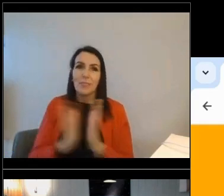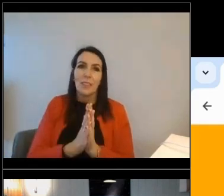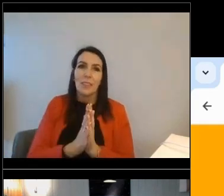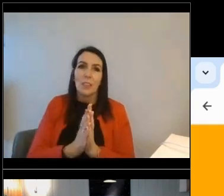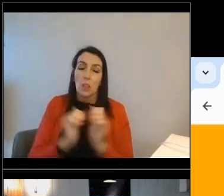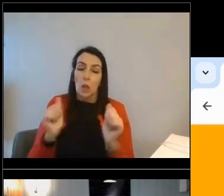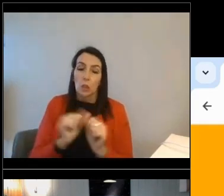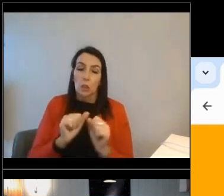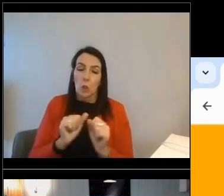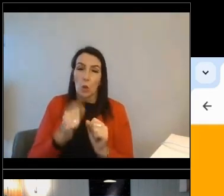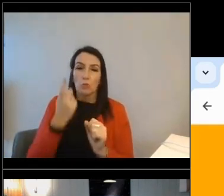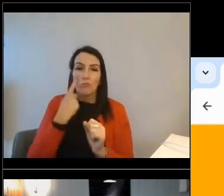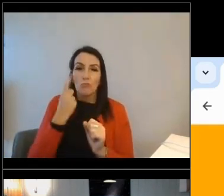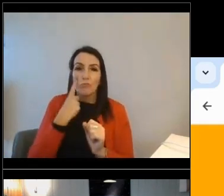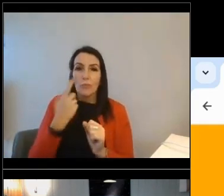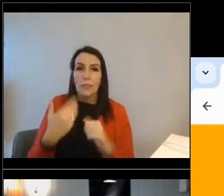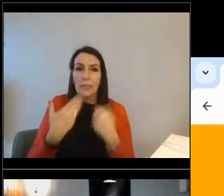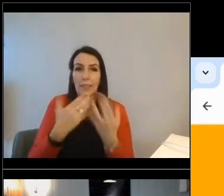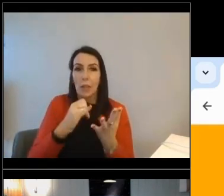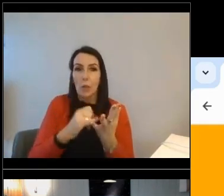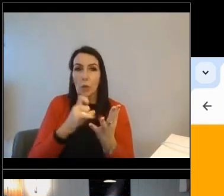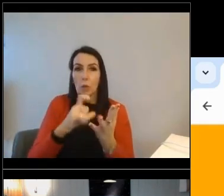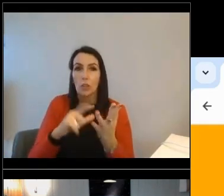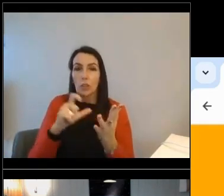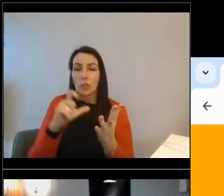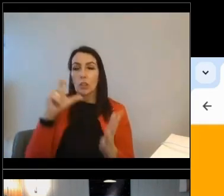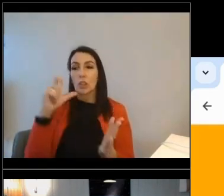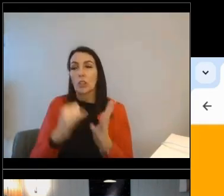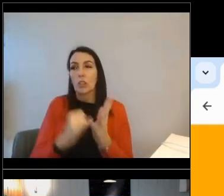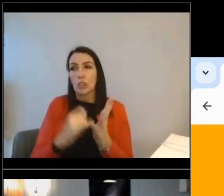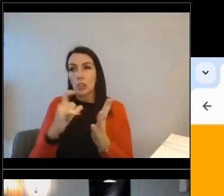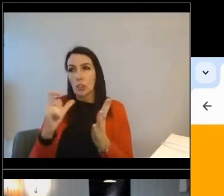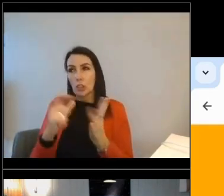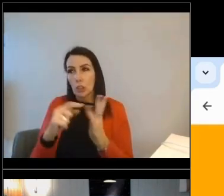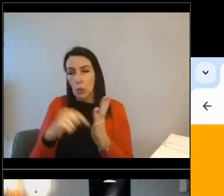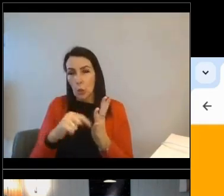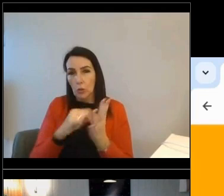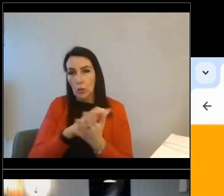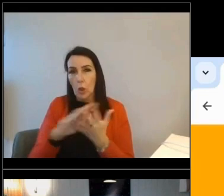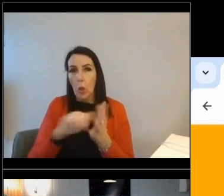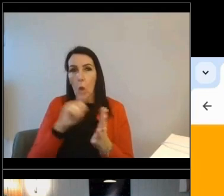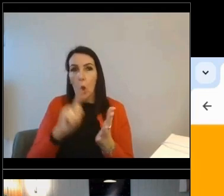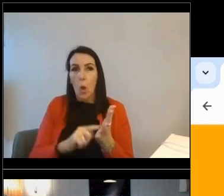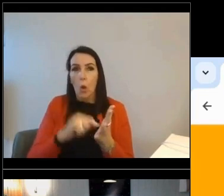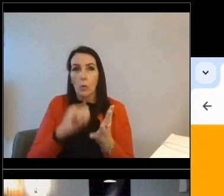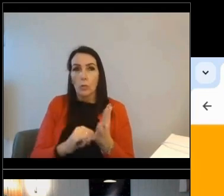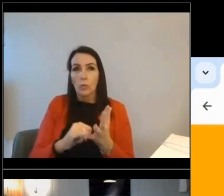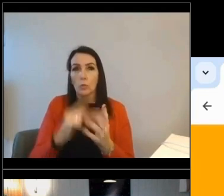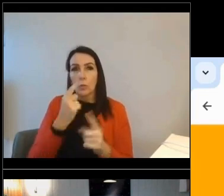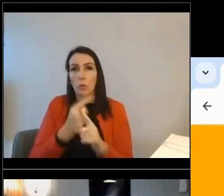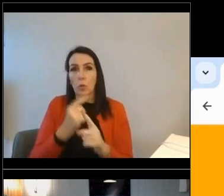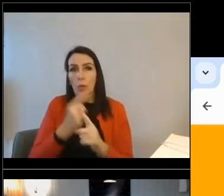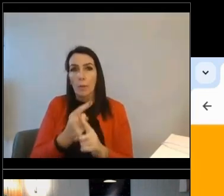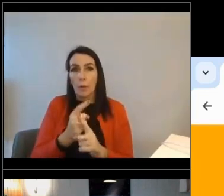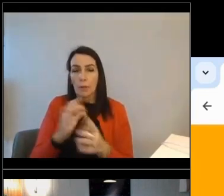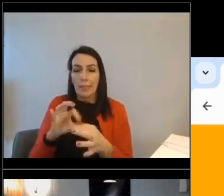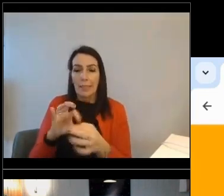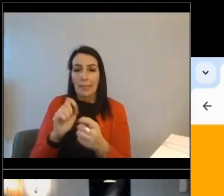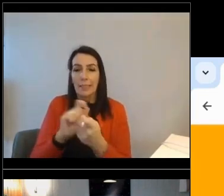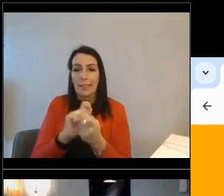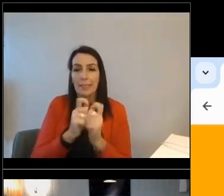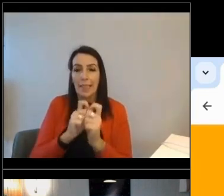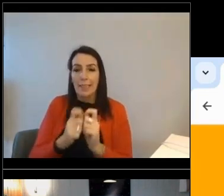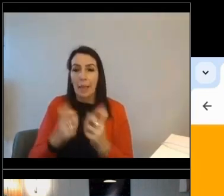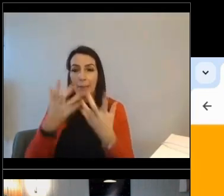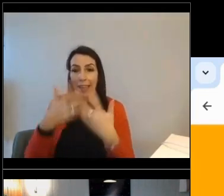there. I'll hand over to Scott Balls, who is with us to give an overview of the dynamic engine, which sits beneath this